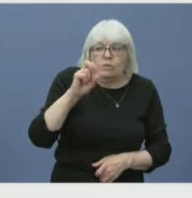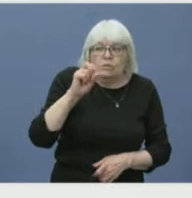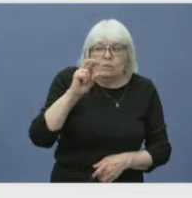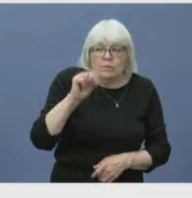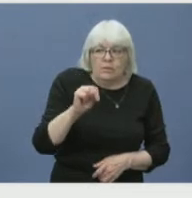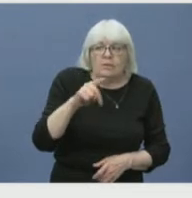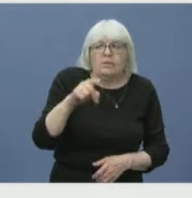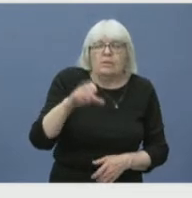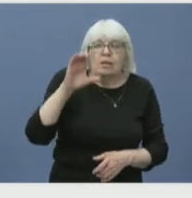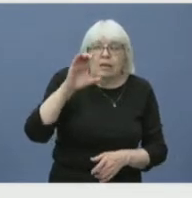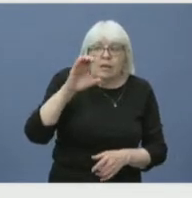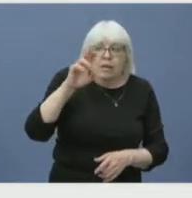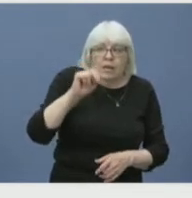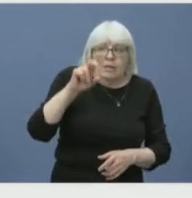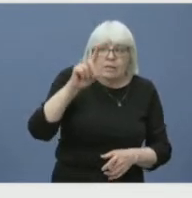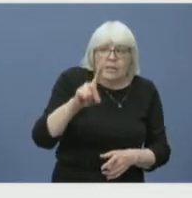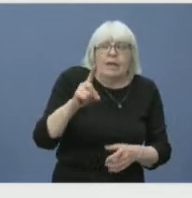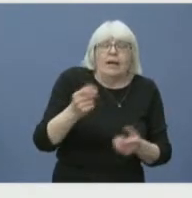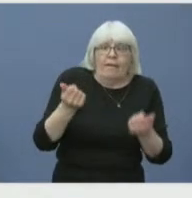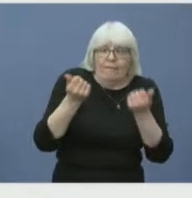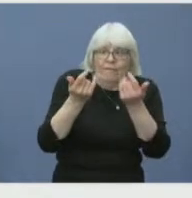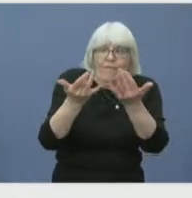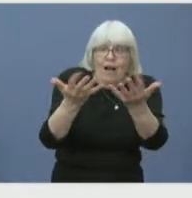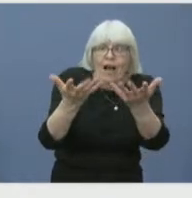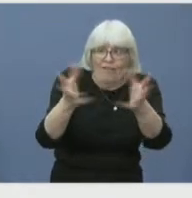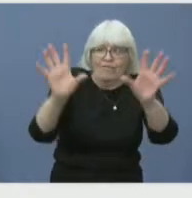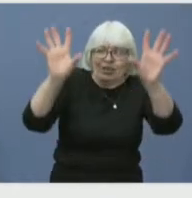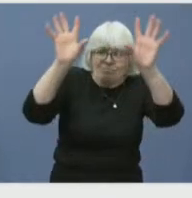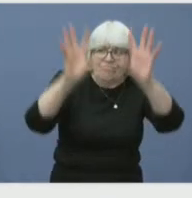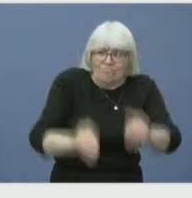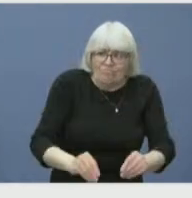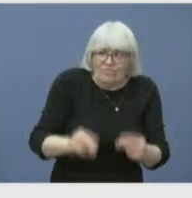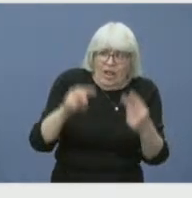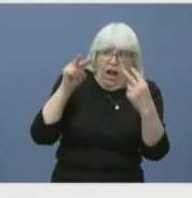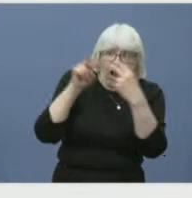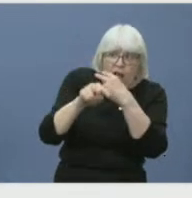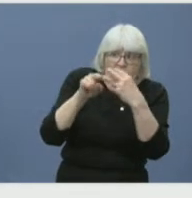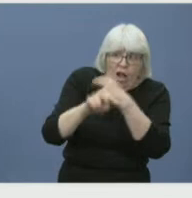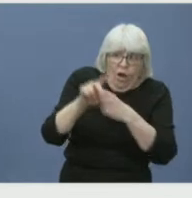And can that be opened relatively soon, as early as tomorrow possibly?